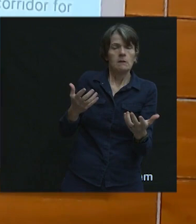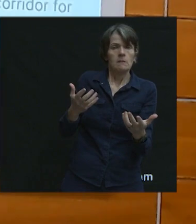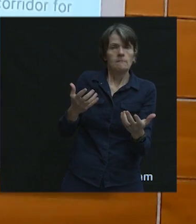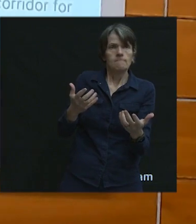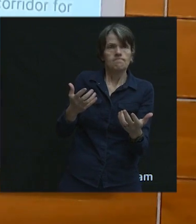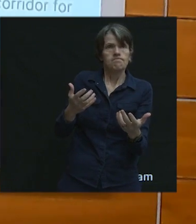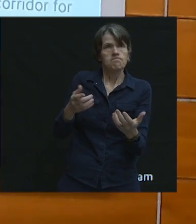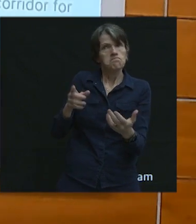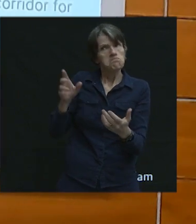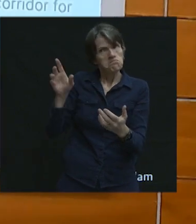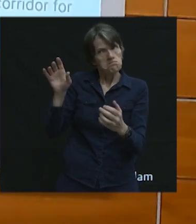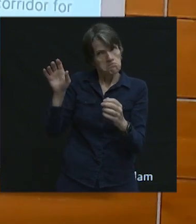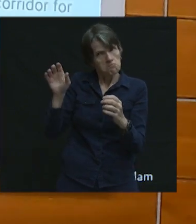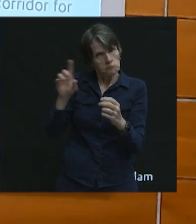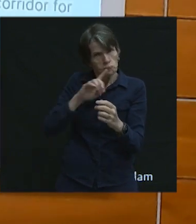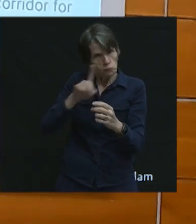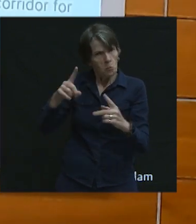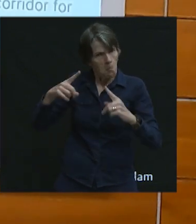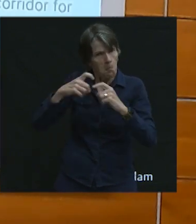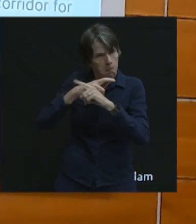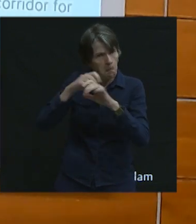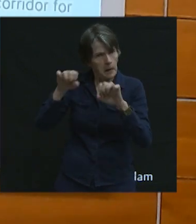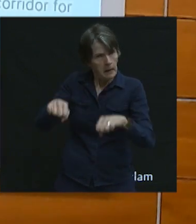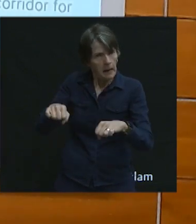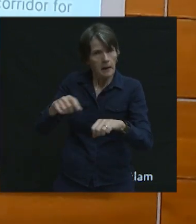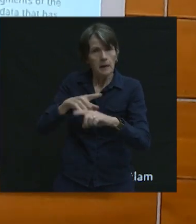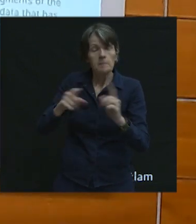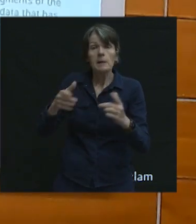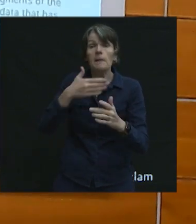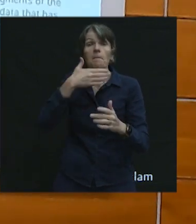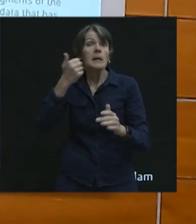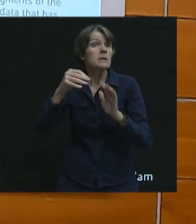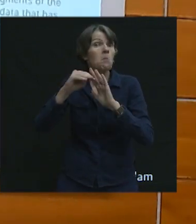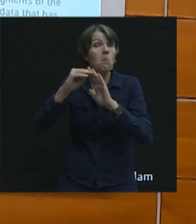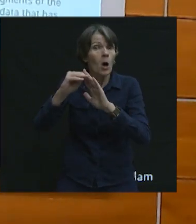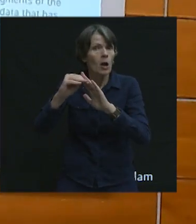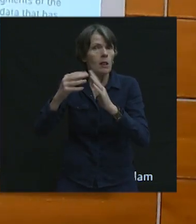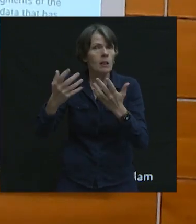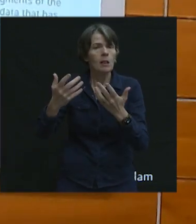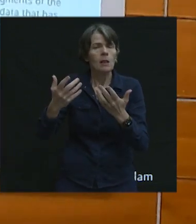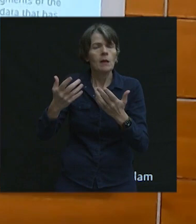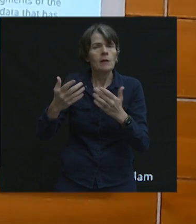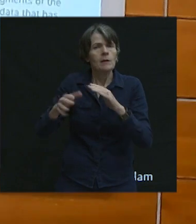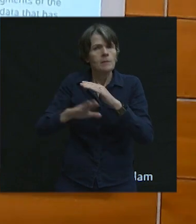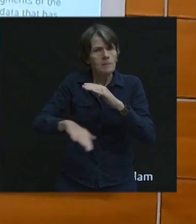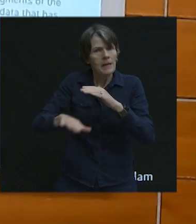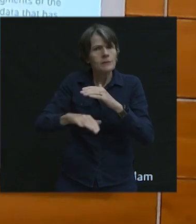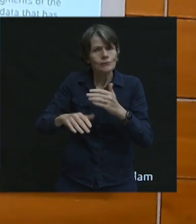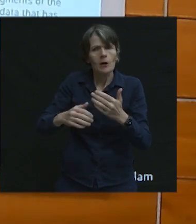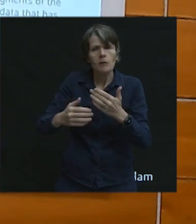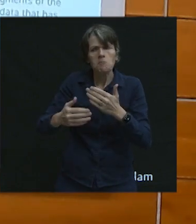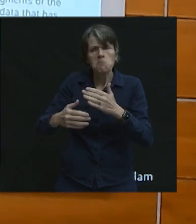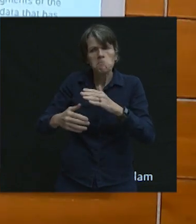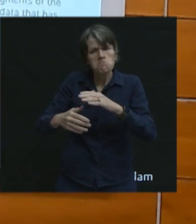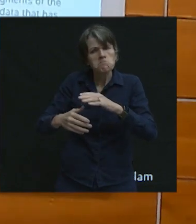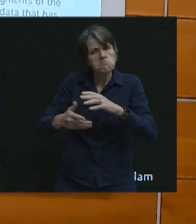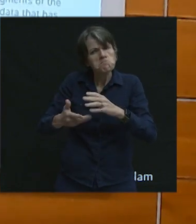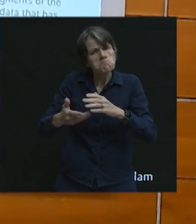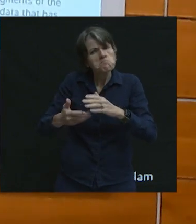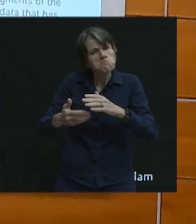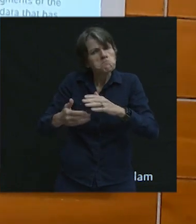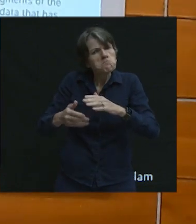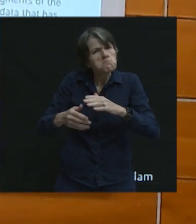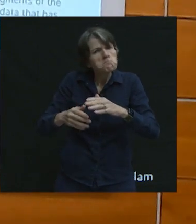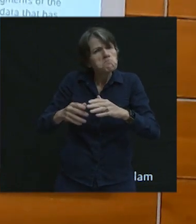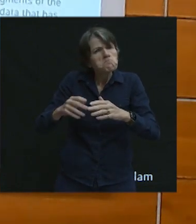they can be quite complicated. But the best ones are based on some fairly foundational items